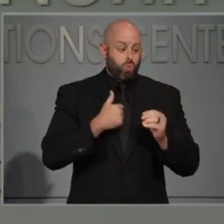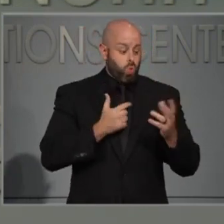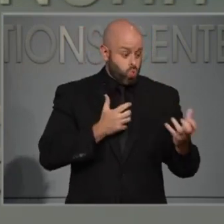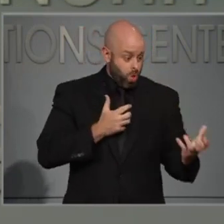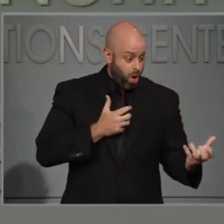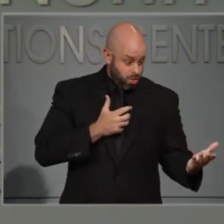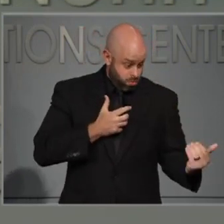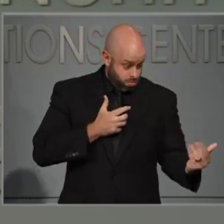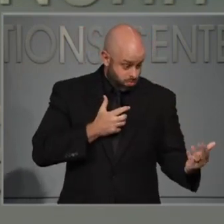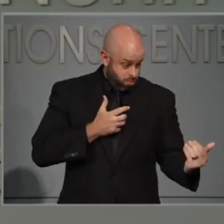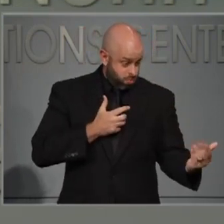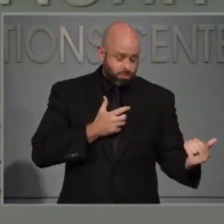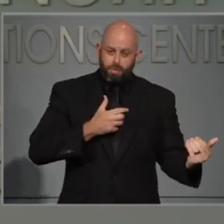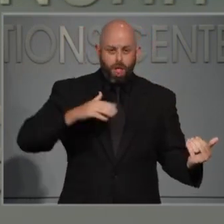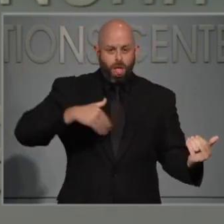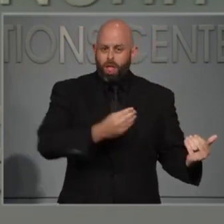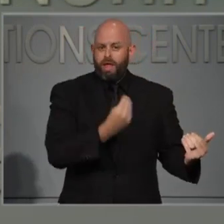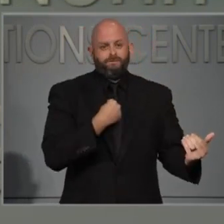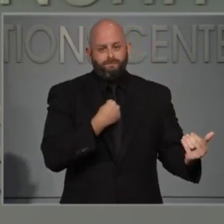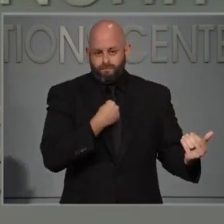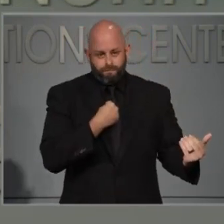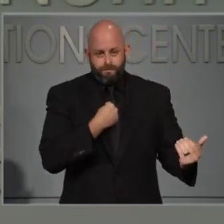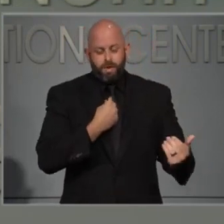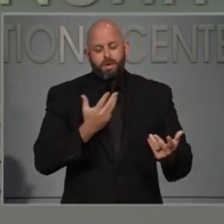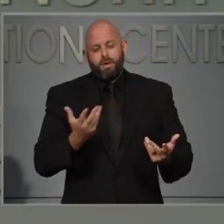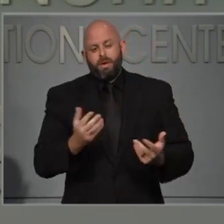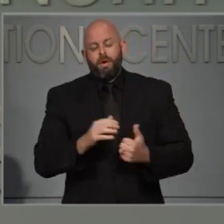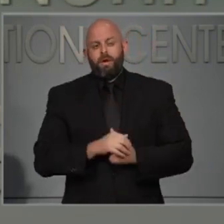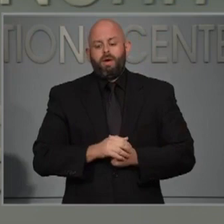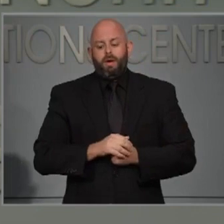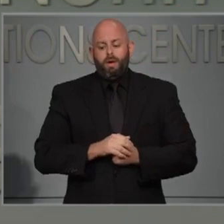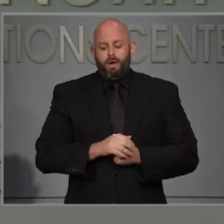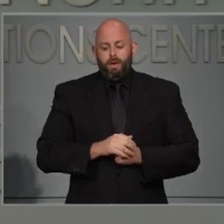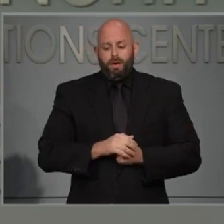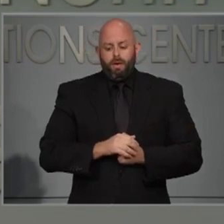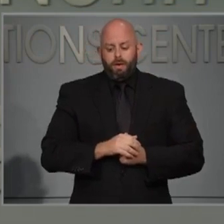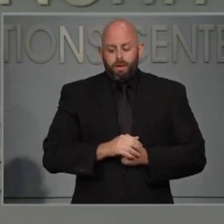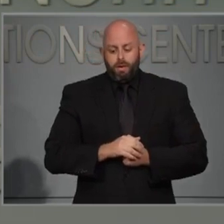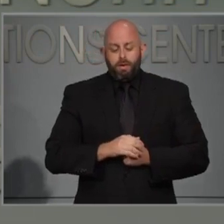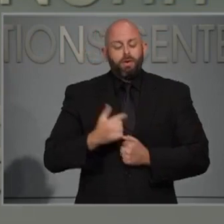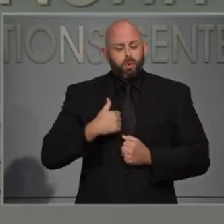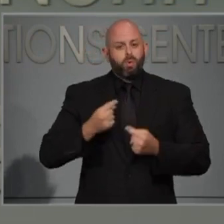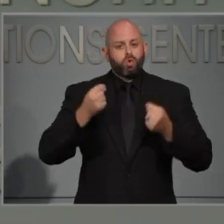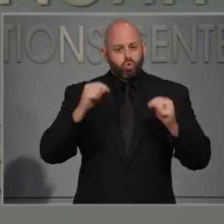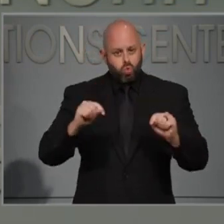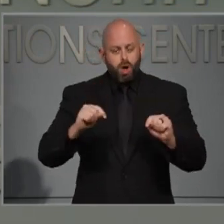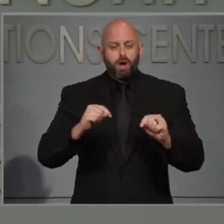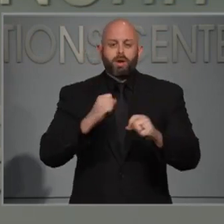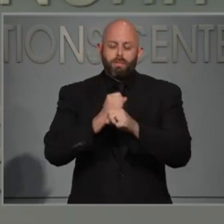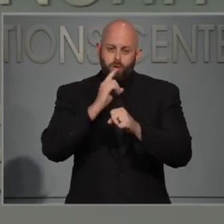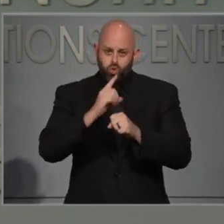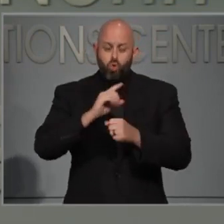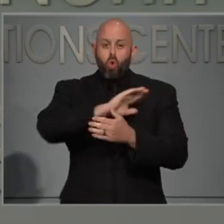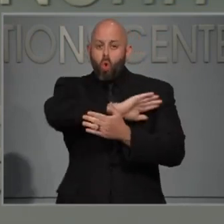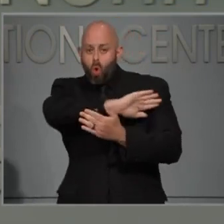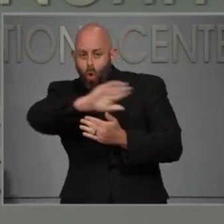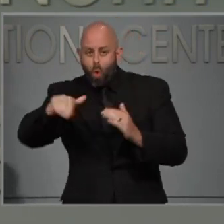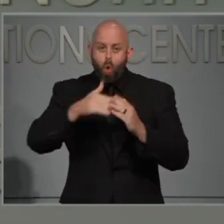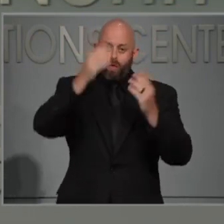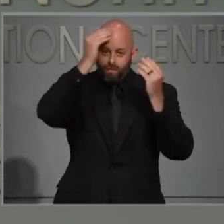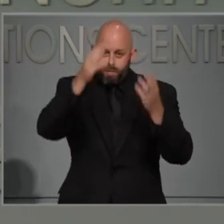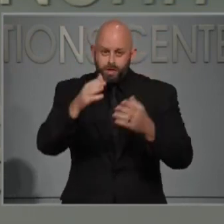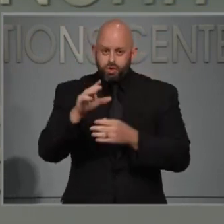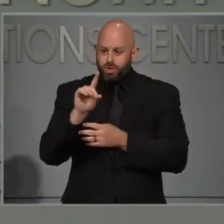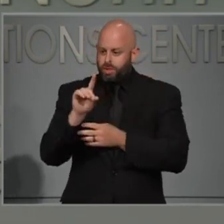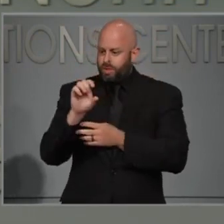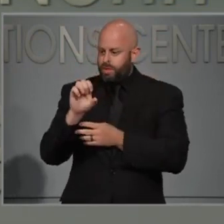that we're not getting. But I know that we are working on trying to make sure that all of that demographic information